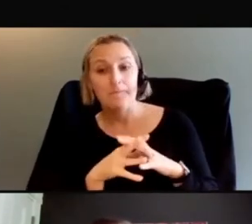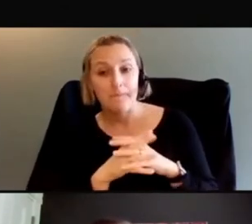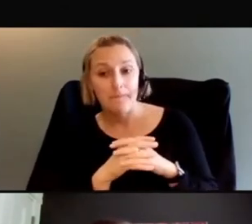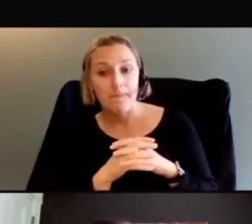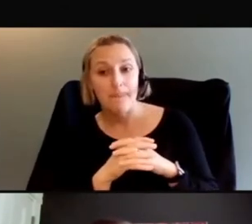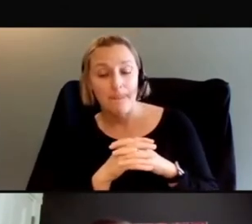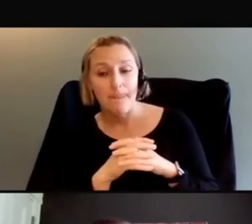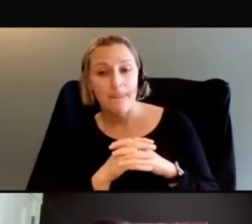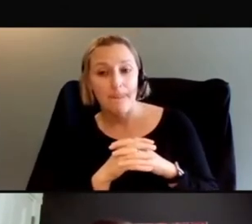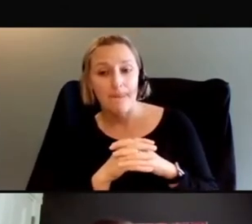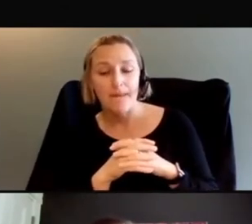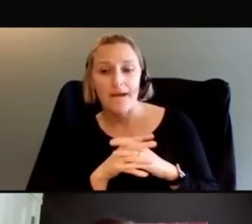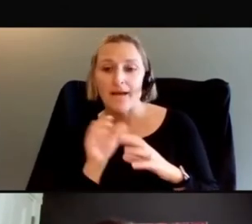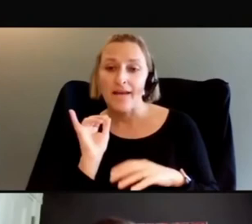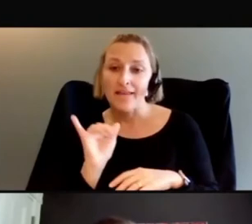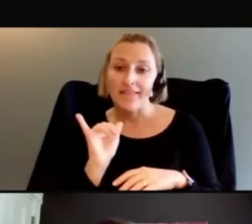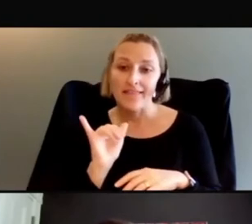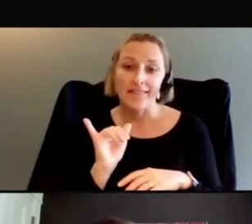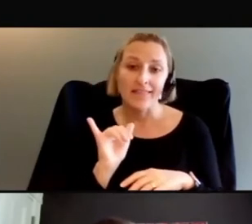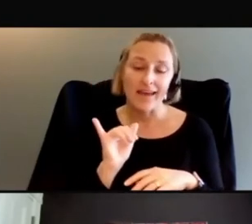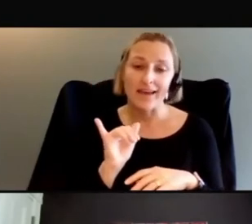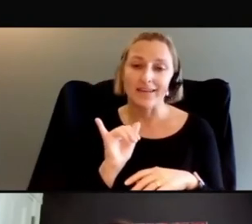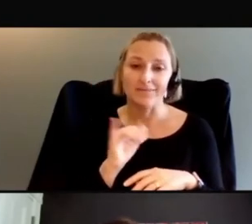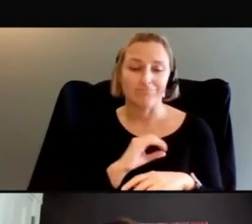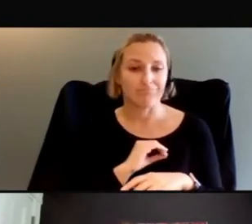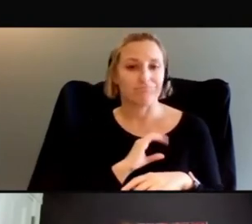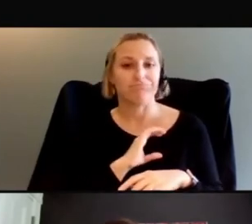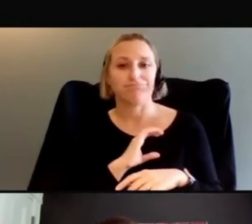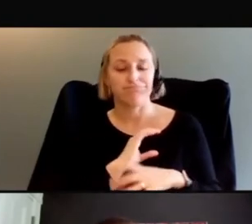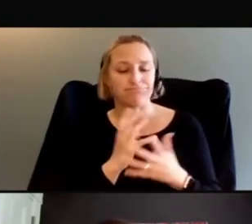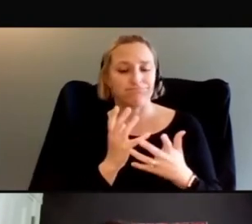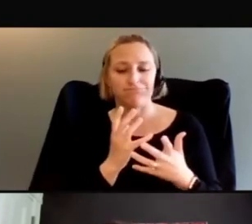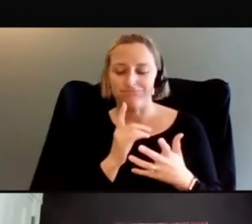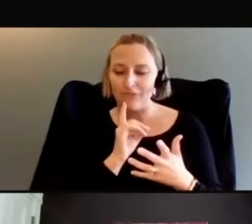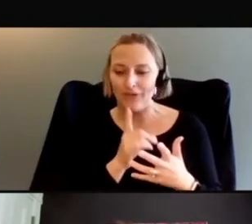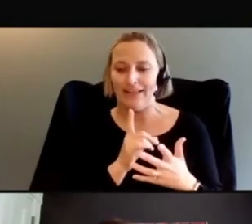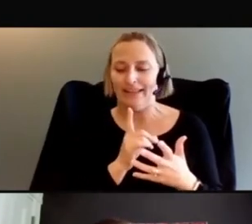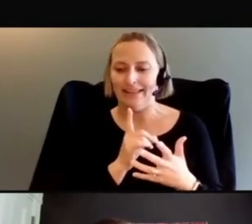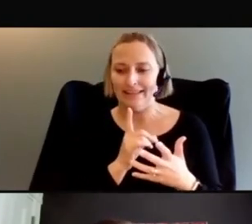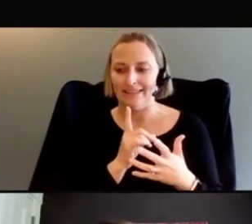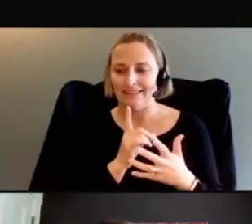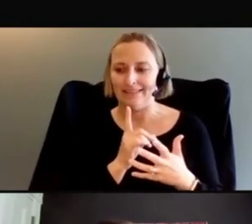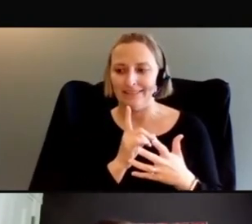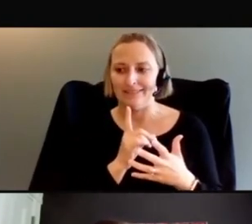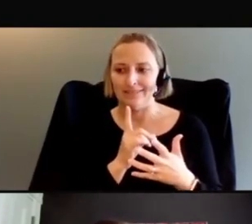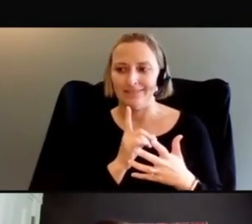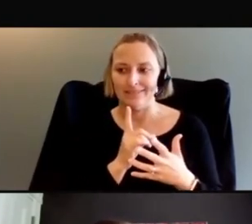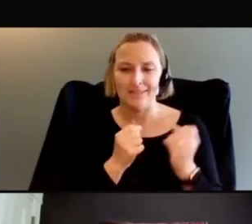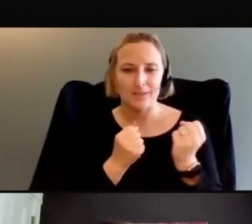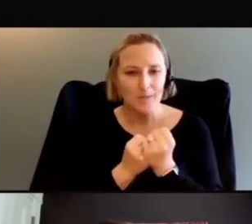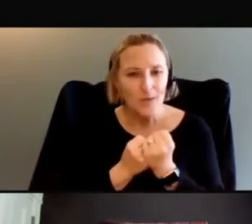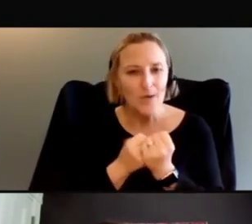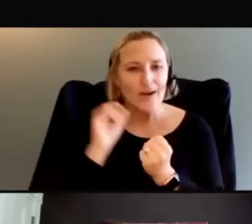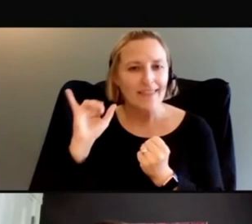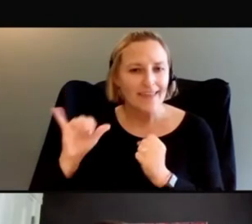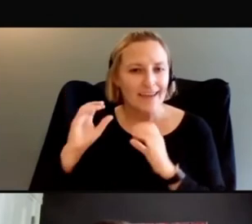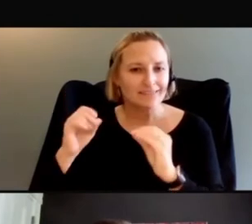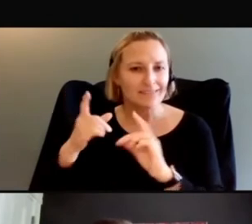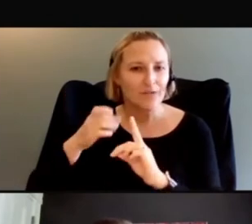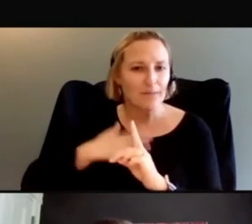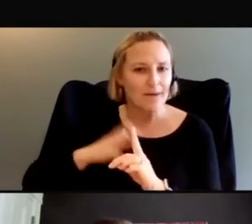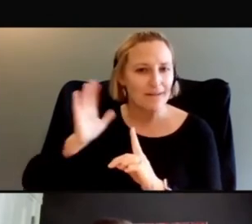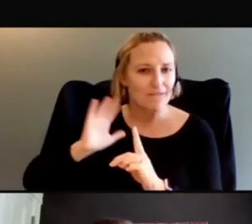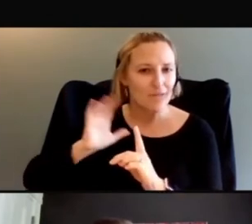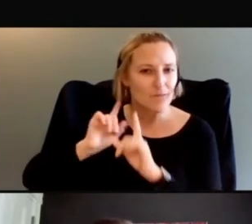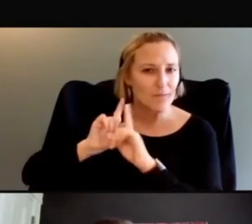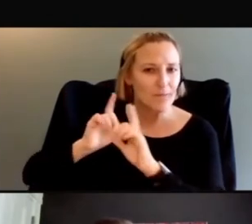that just speaks to what I was taught by my former mentor. It was, it was a magical moment because, you